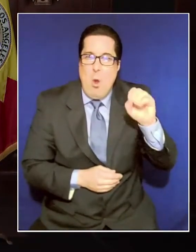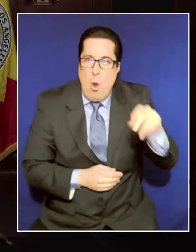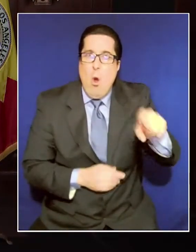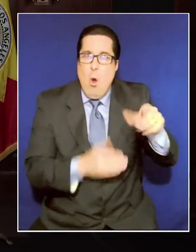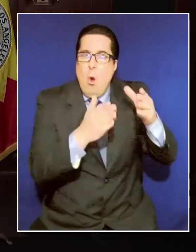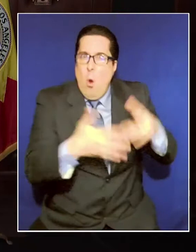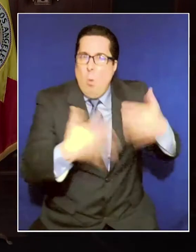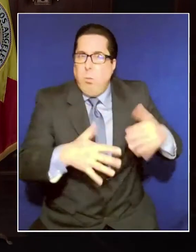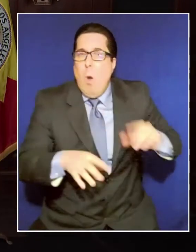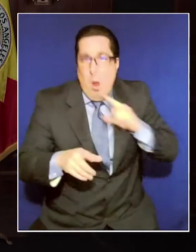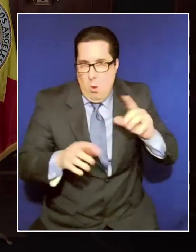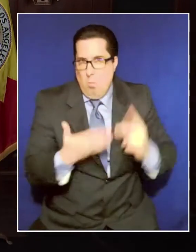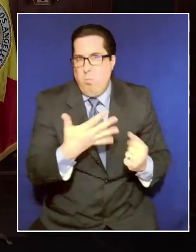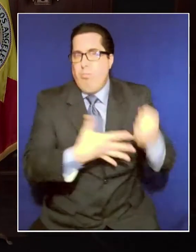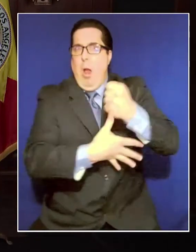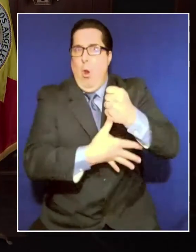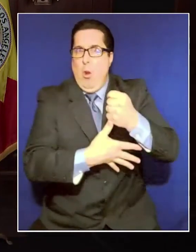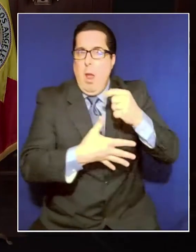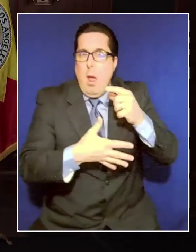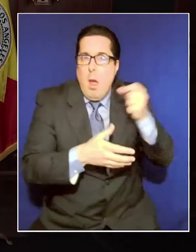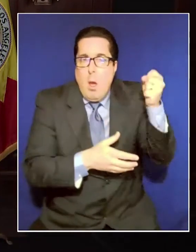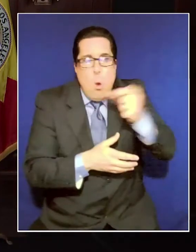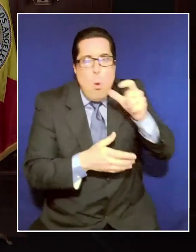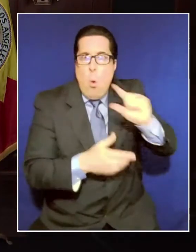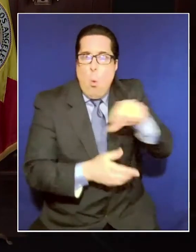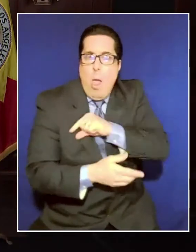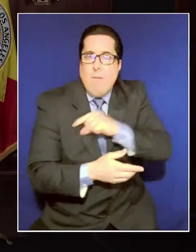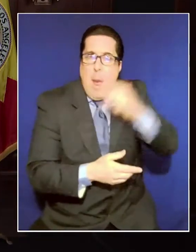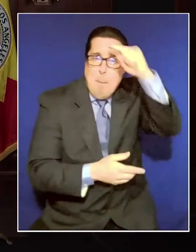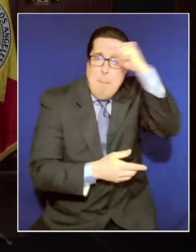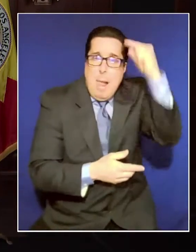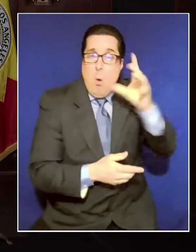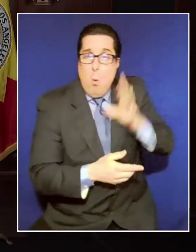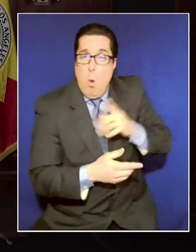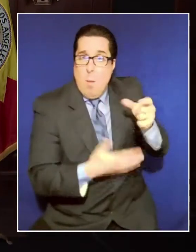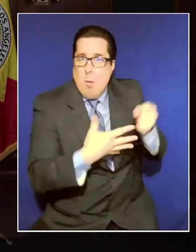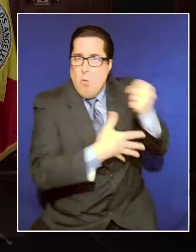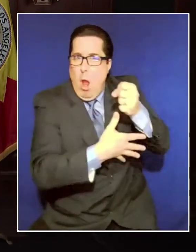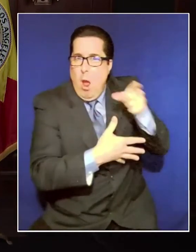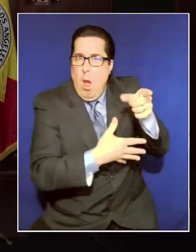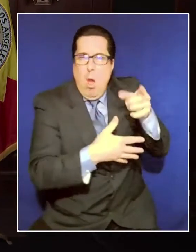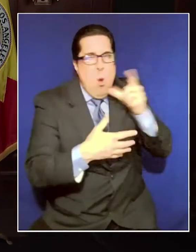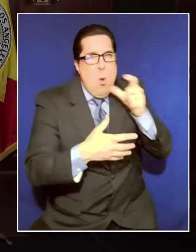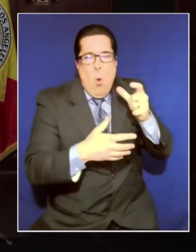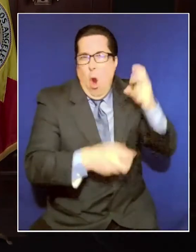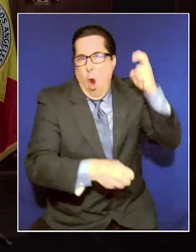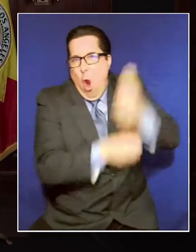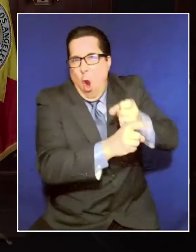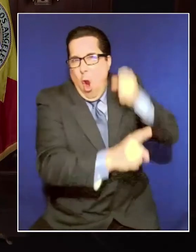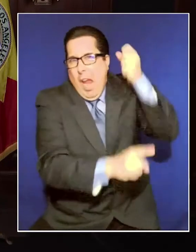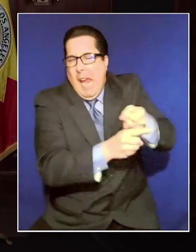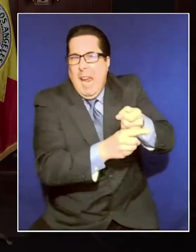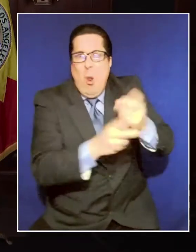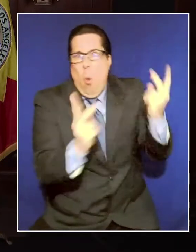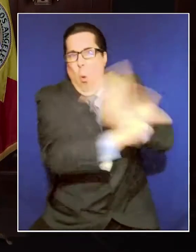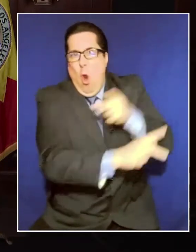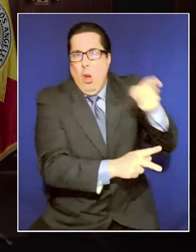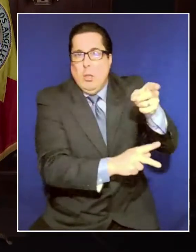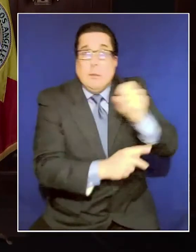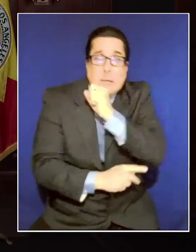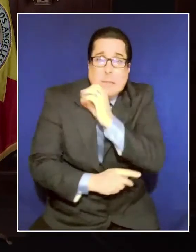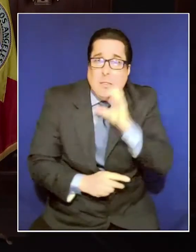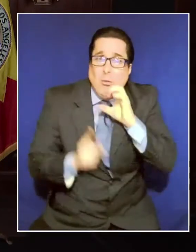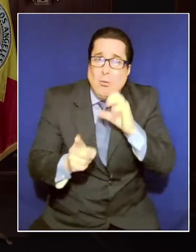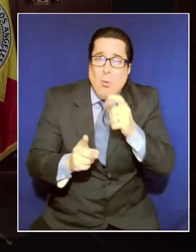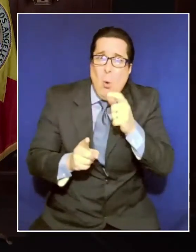immediate placements for qualifying black women who have been especially hard hit, seniors who are experiencing homelessness,